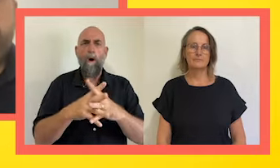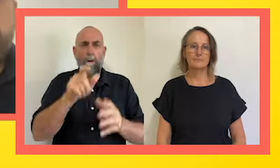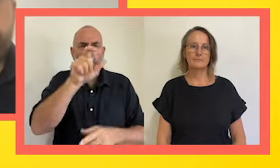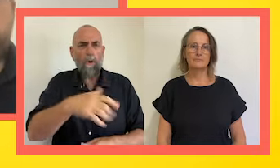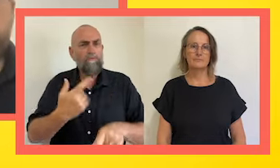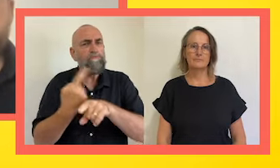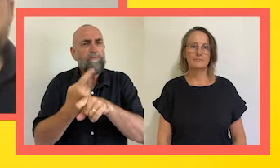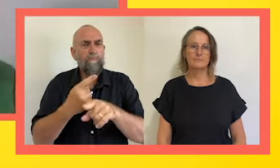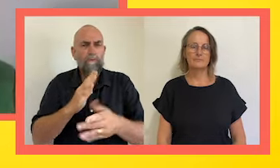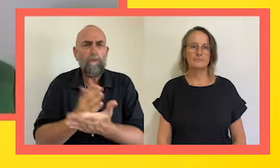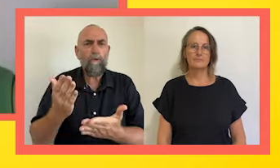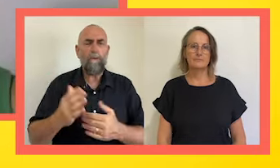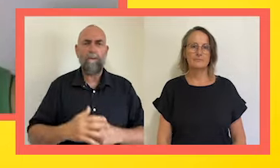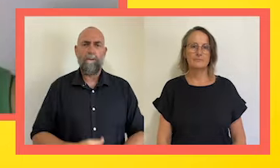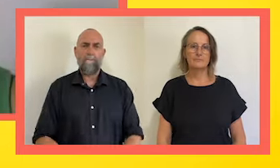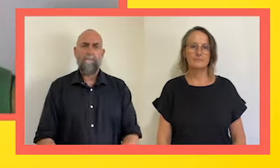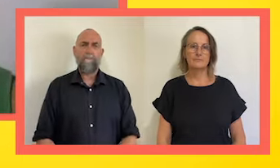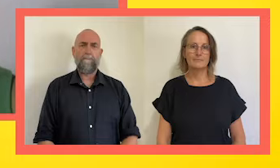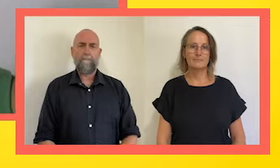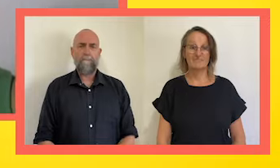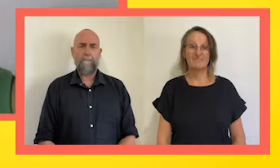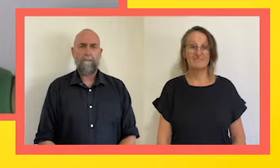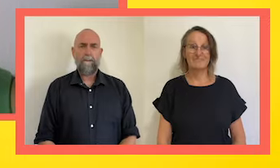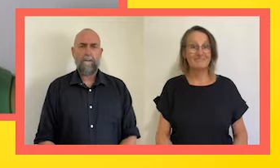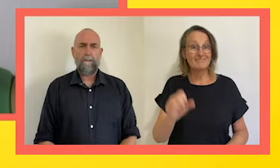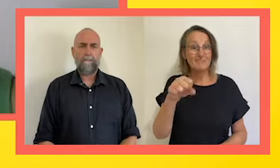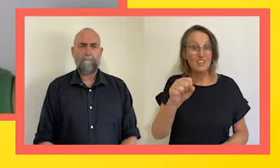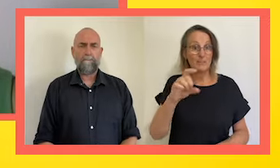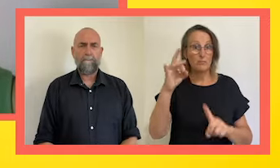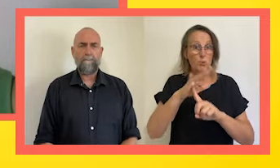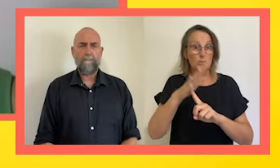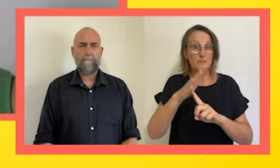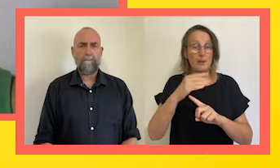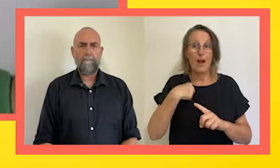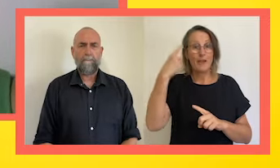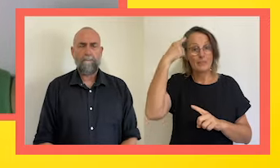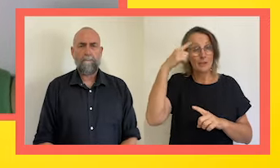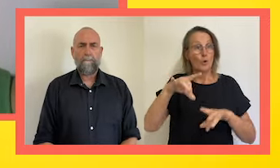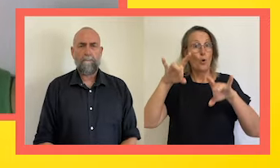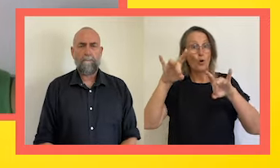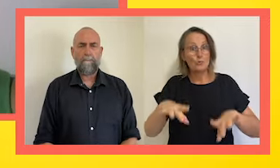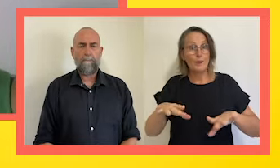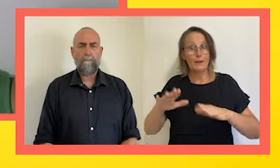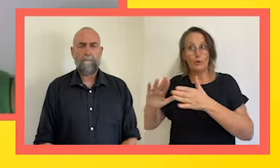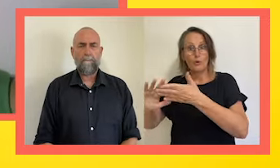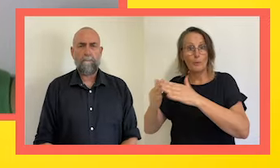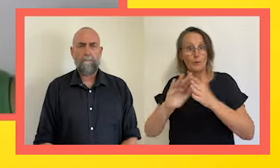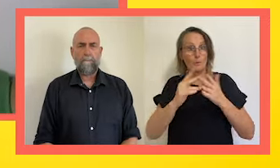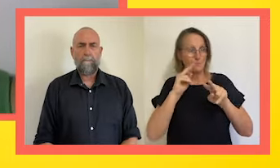other side of that. Yeah, absolutely and I think that's the most important bit really, that Australians see the raw